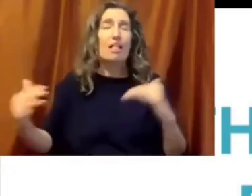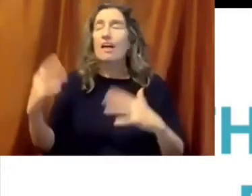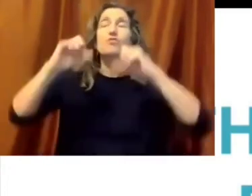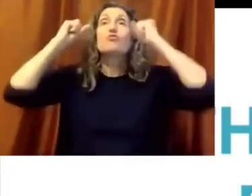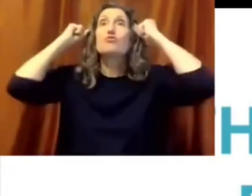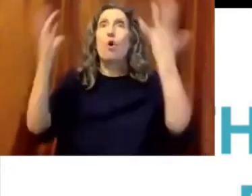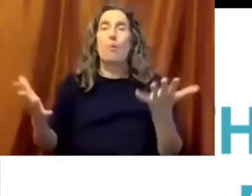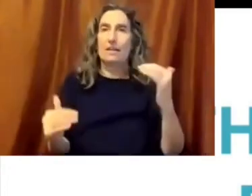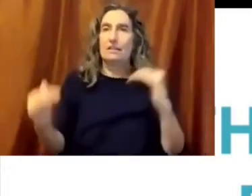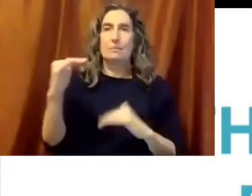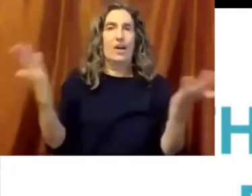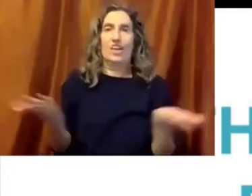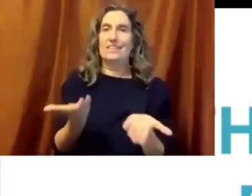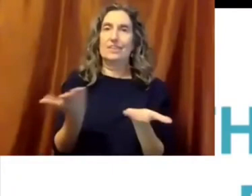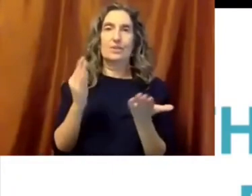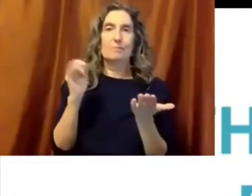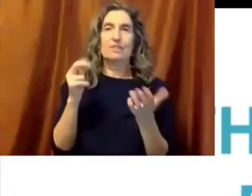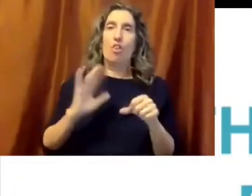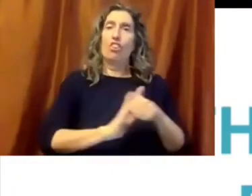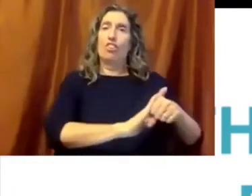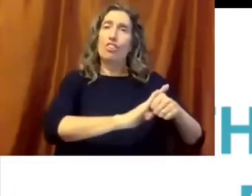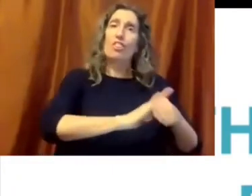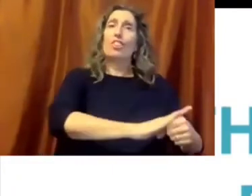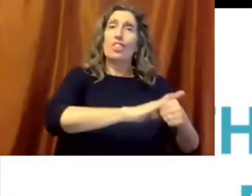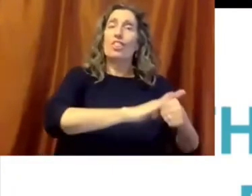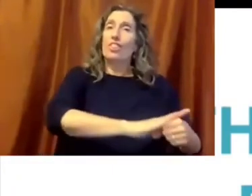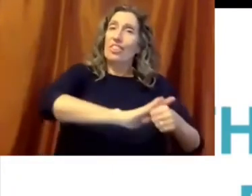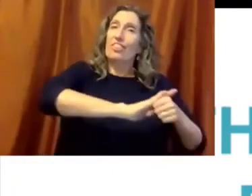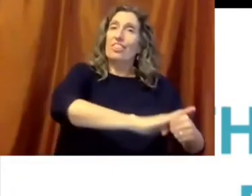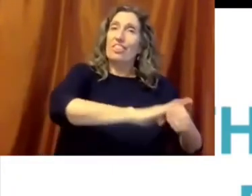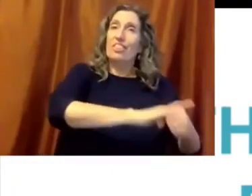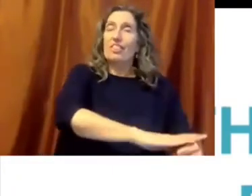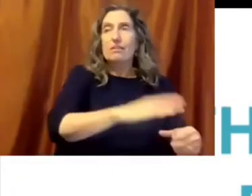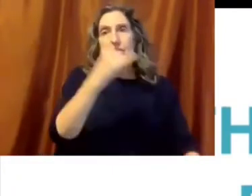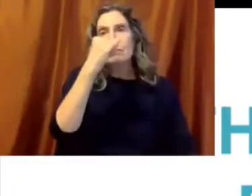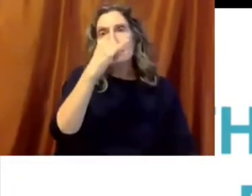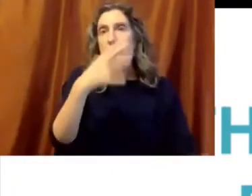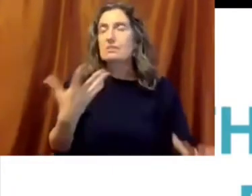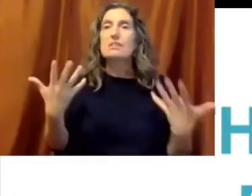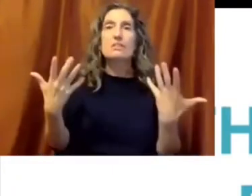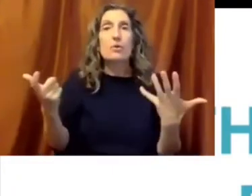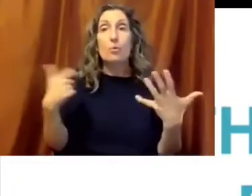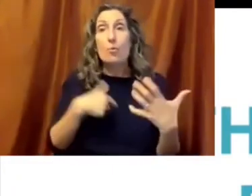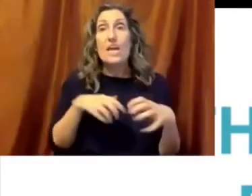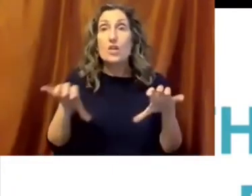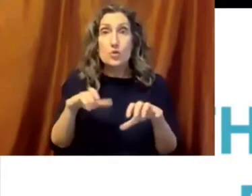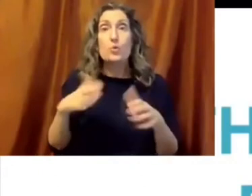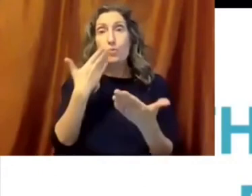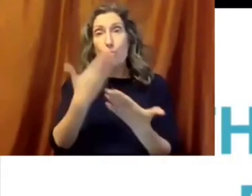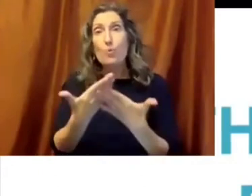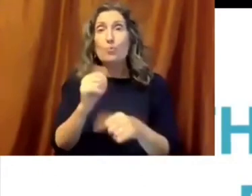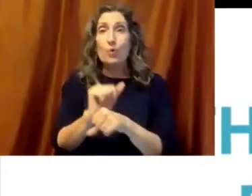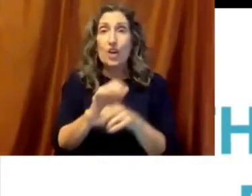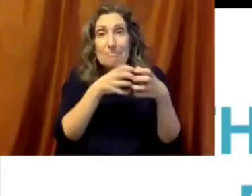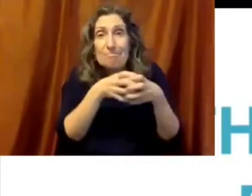disparities. And so we can do all the great work on the ground that's possible. But if our policies, if our